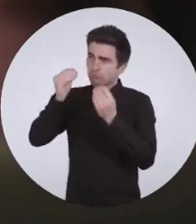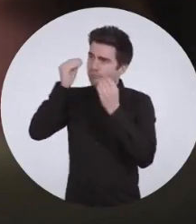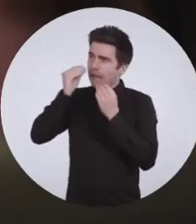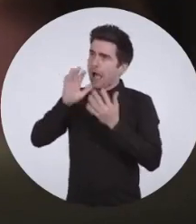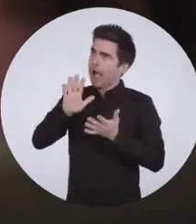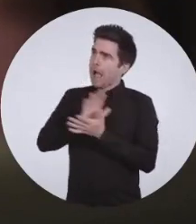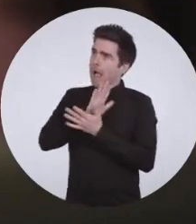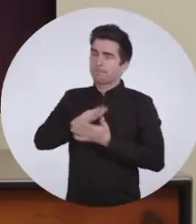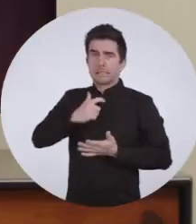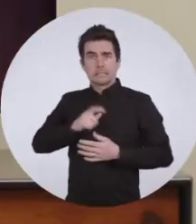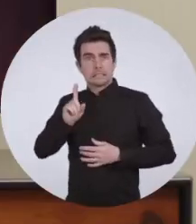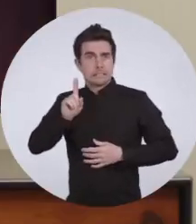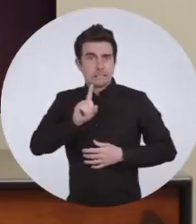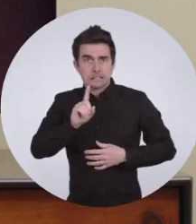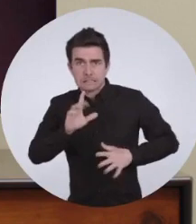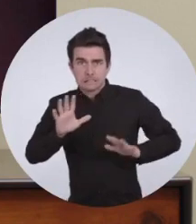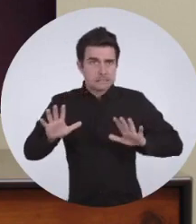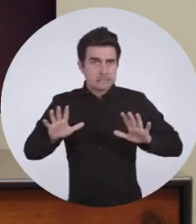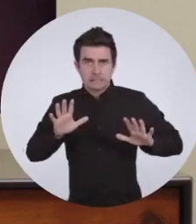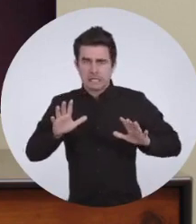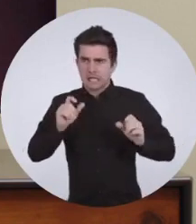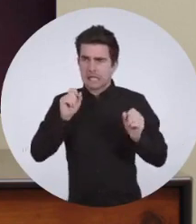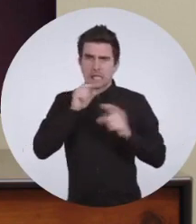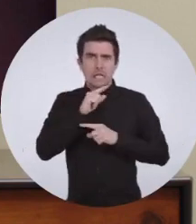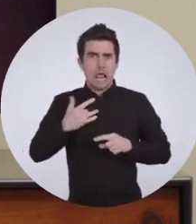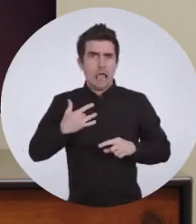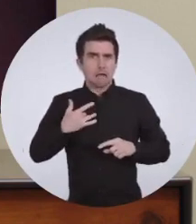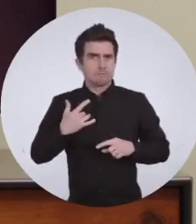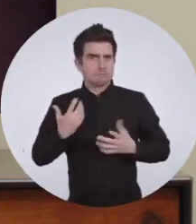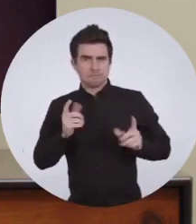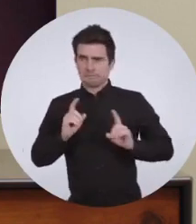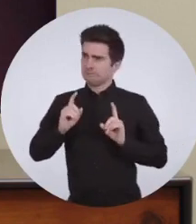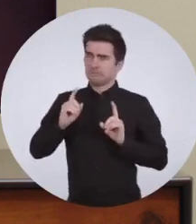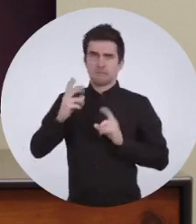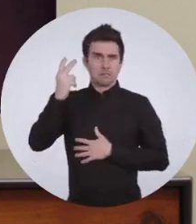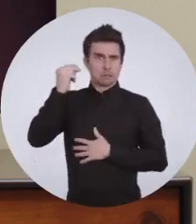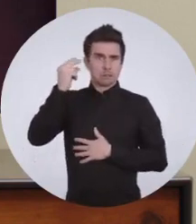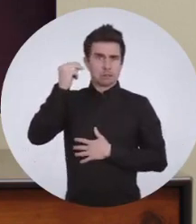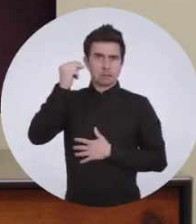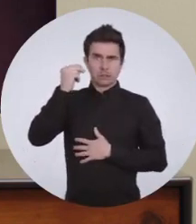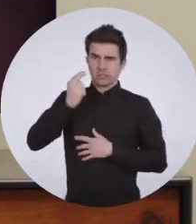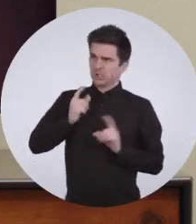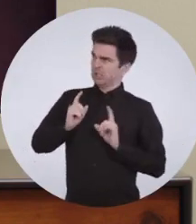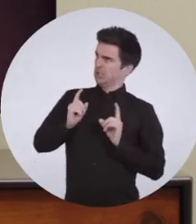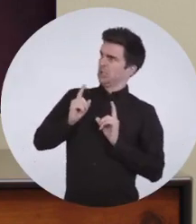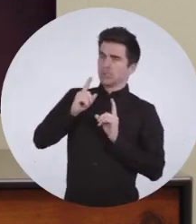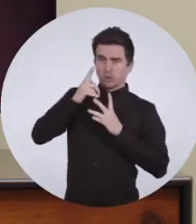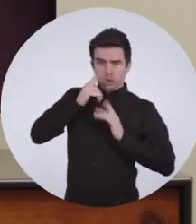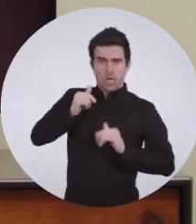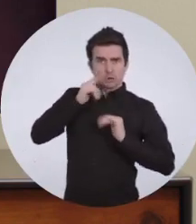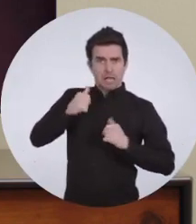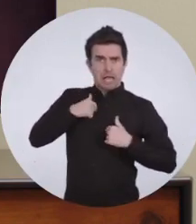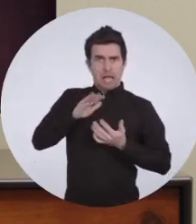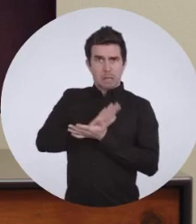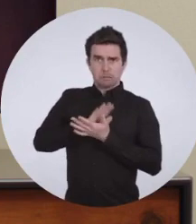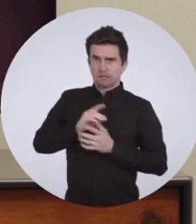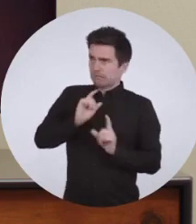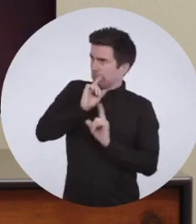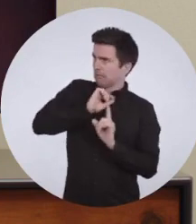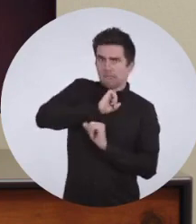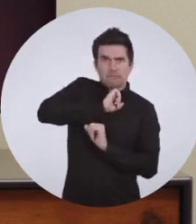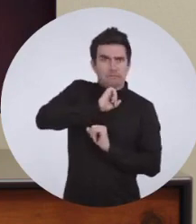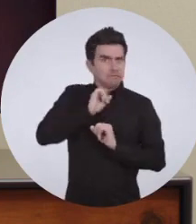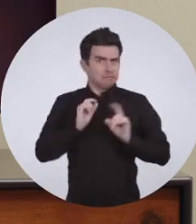happiness agent. Immediately, he's initiated into a pretty odd way of life. Including a talking artificial intelligence